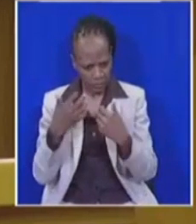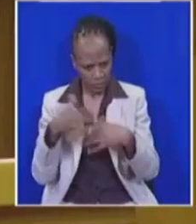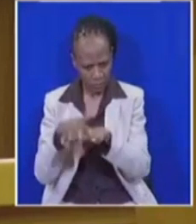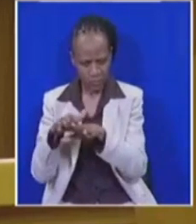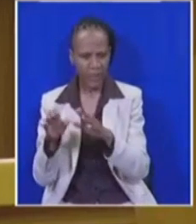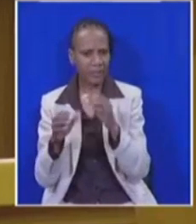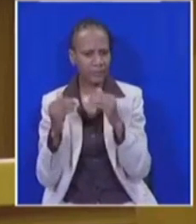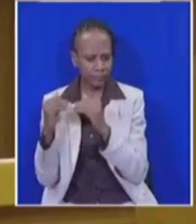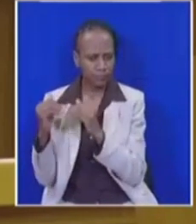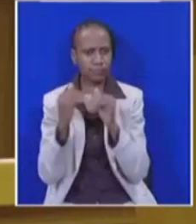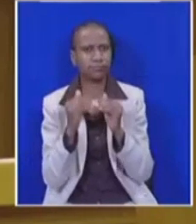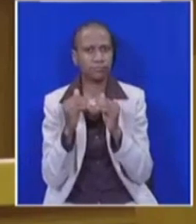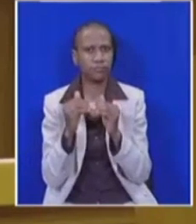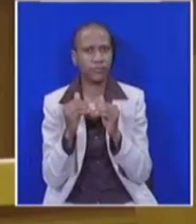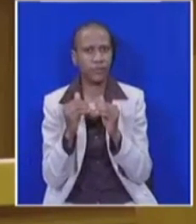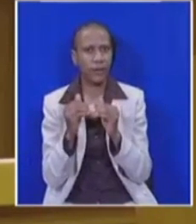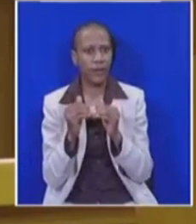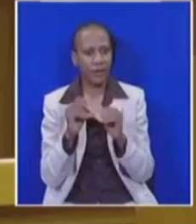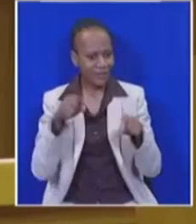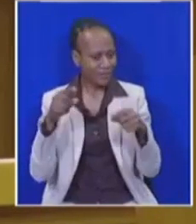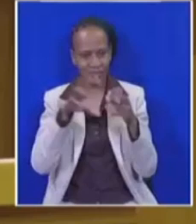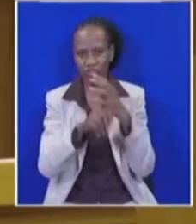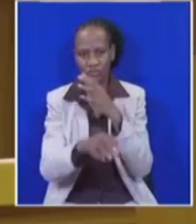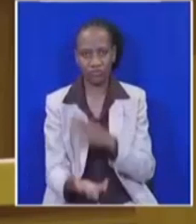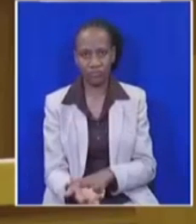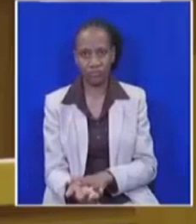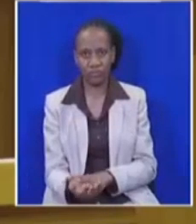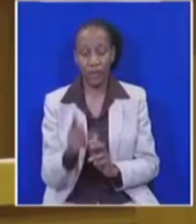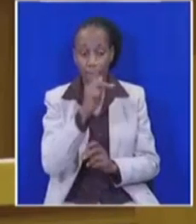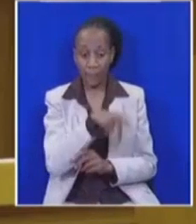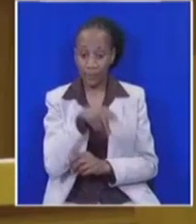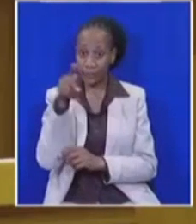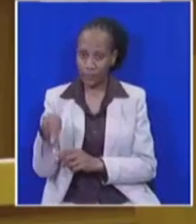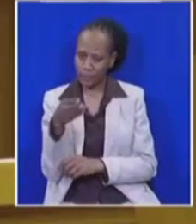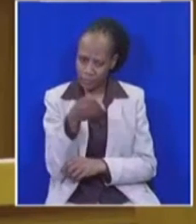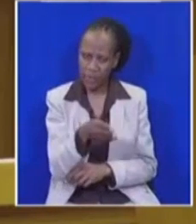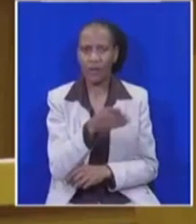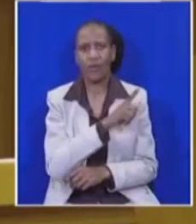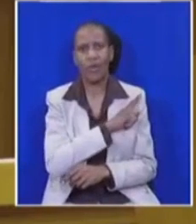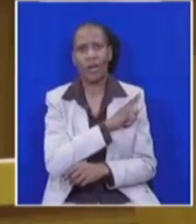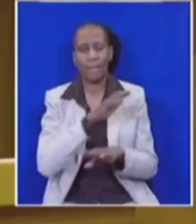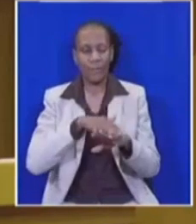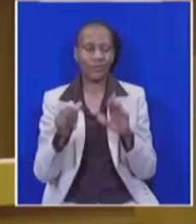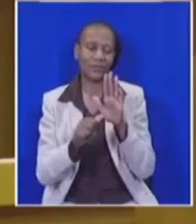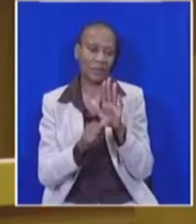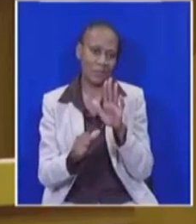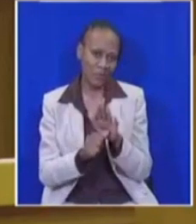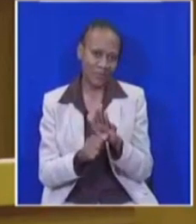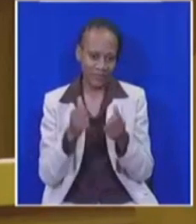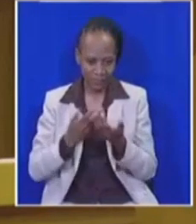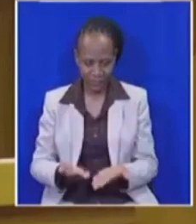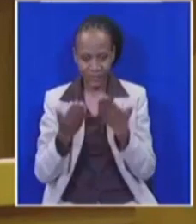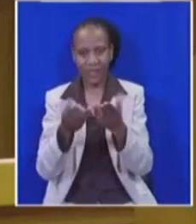lacked even the remotest possibility to do so. The Public Protector is therefore one of the most invaluable constitutional gifts to our nation